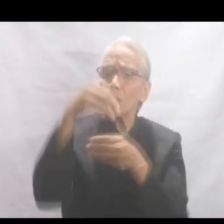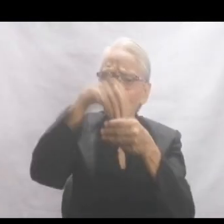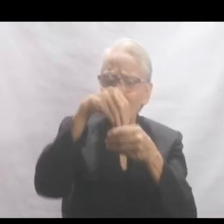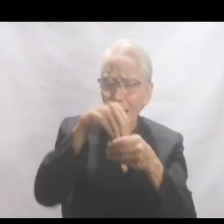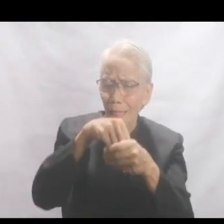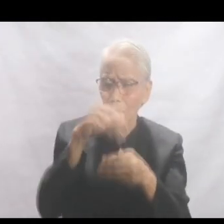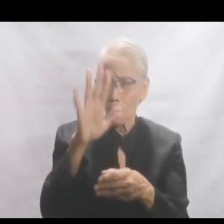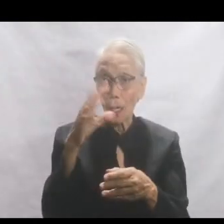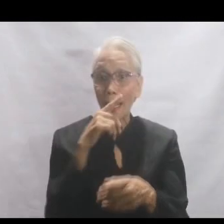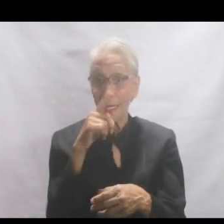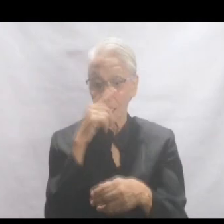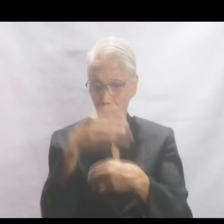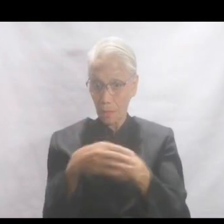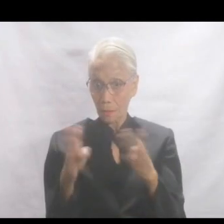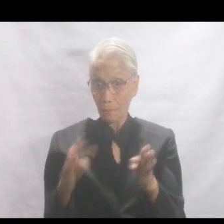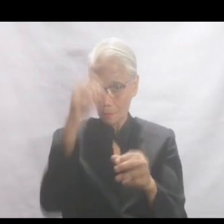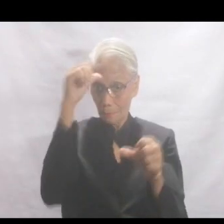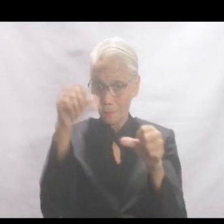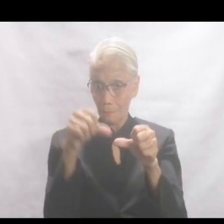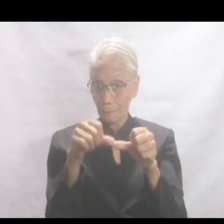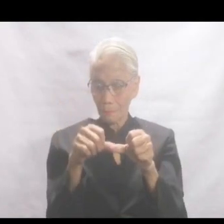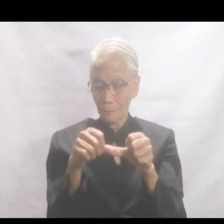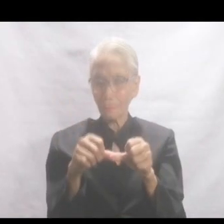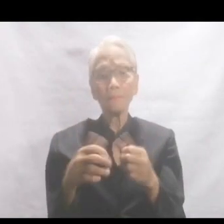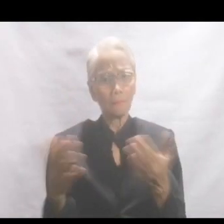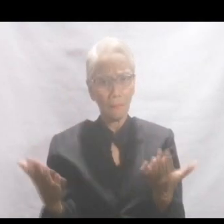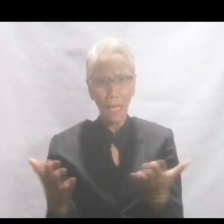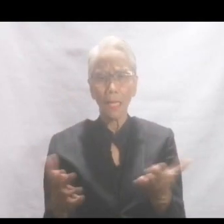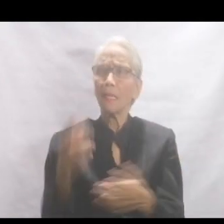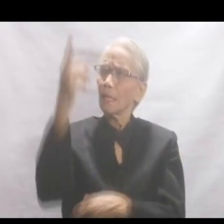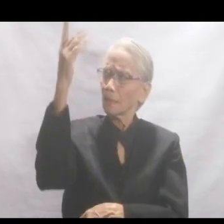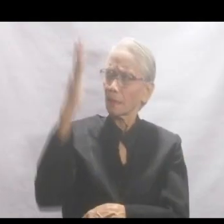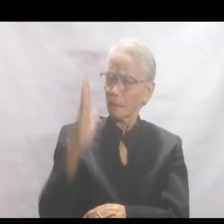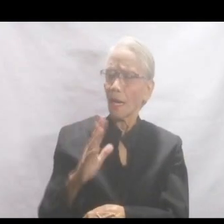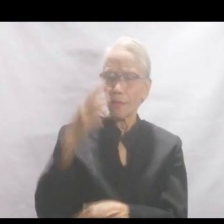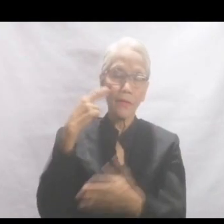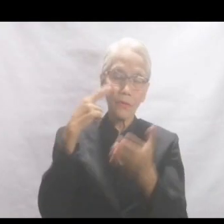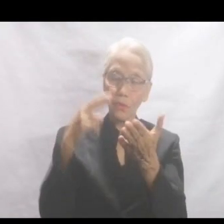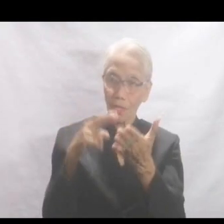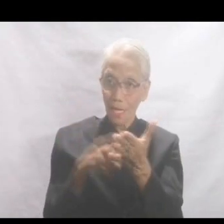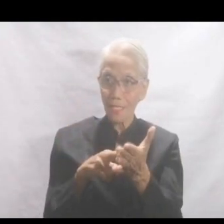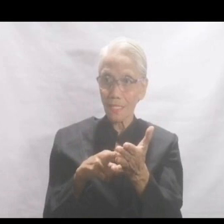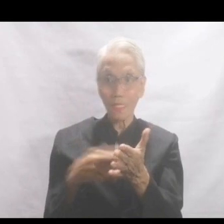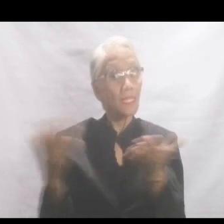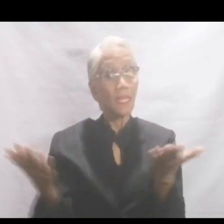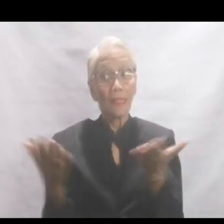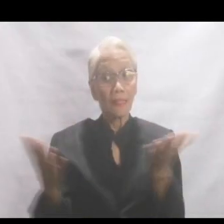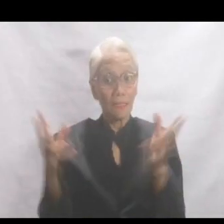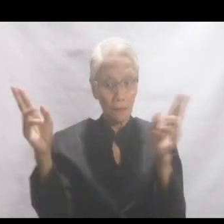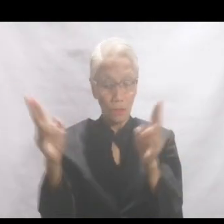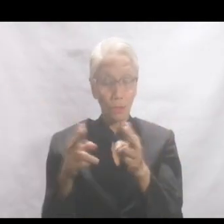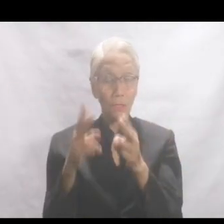lunchbox mo, remember? And the good news, my friend, is this, that God recognizes this